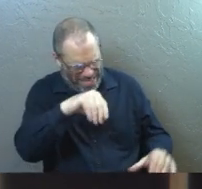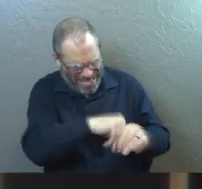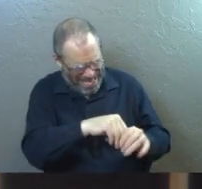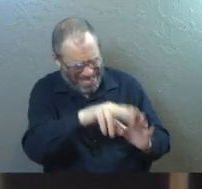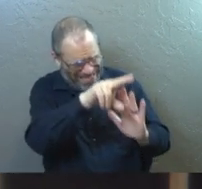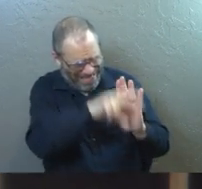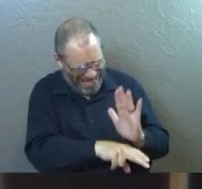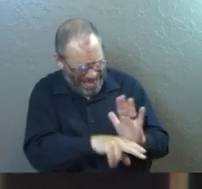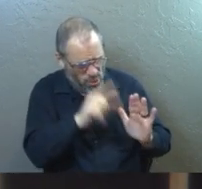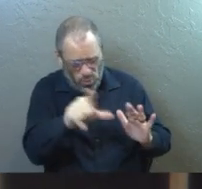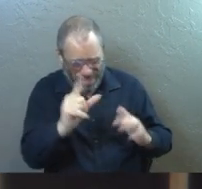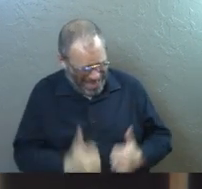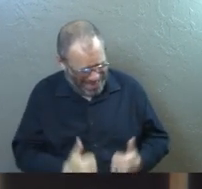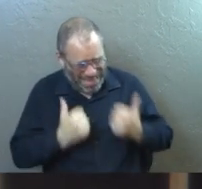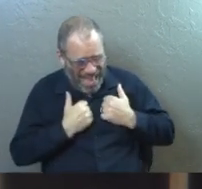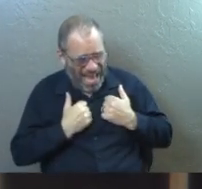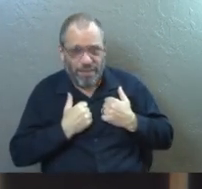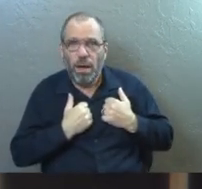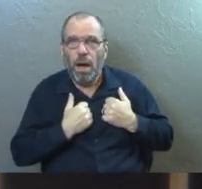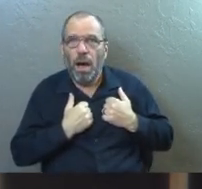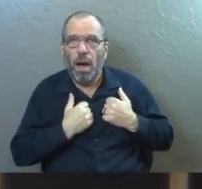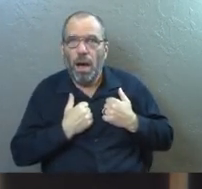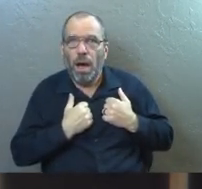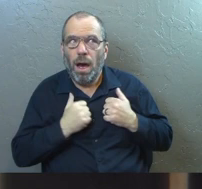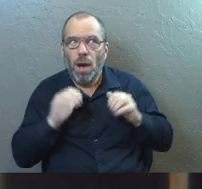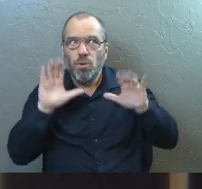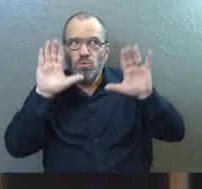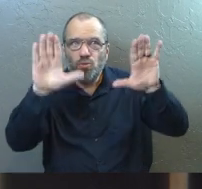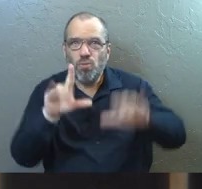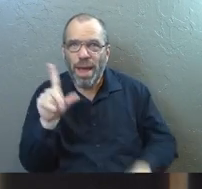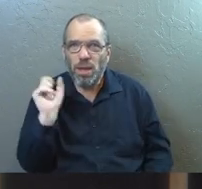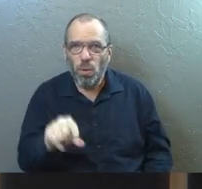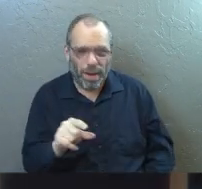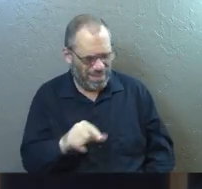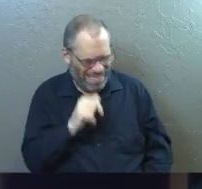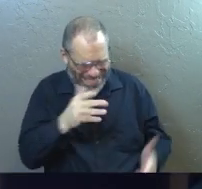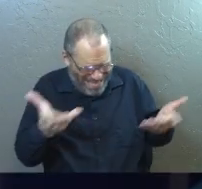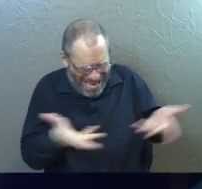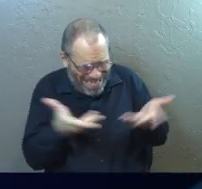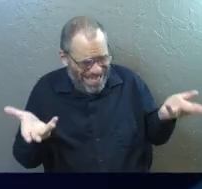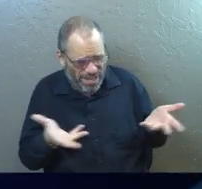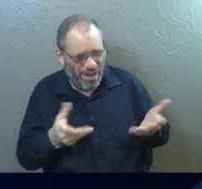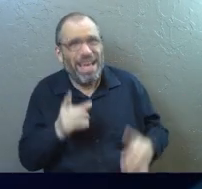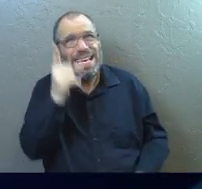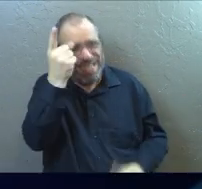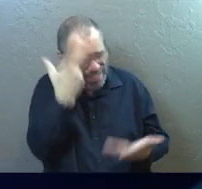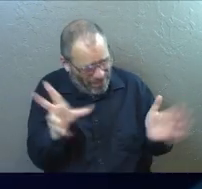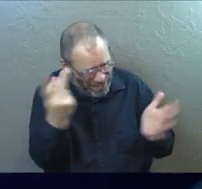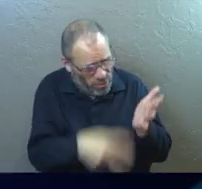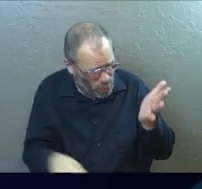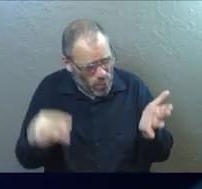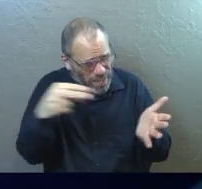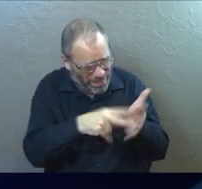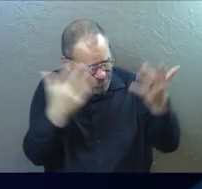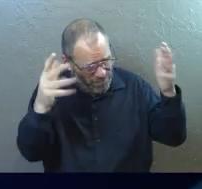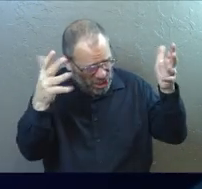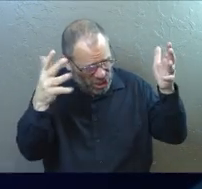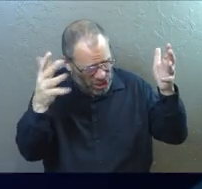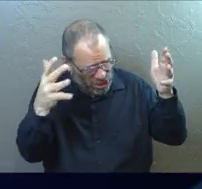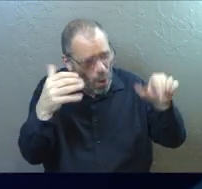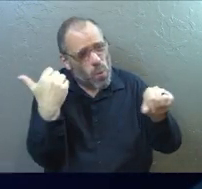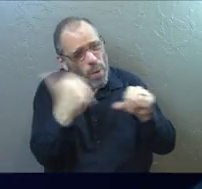the dead for someone who is alive? What a great question. He isn't here. He is risen from the dead.